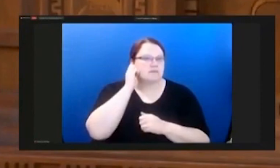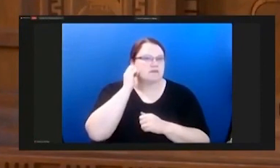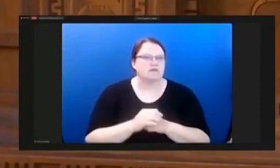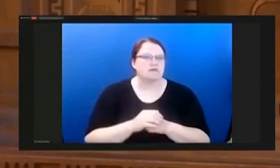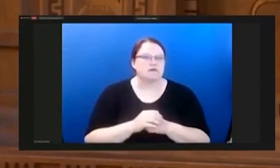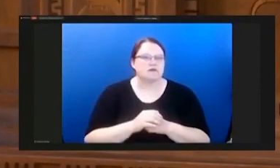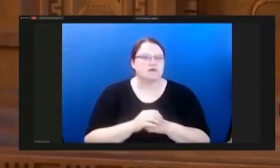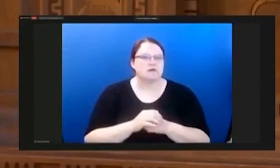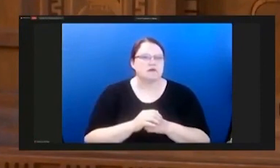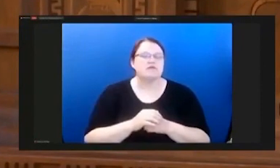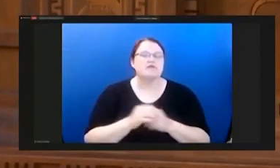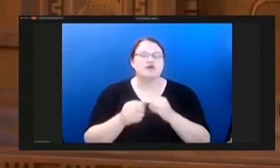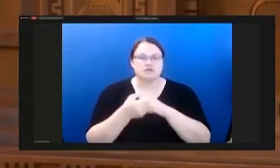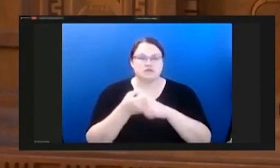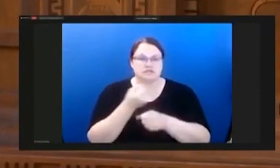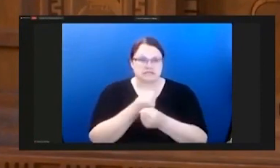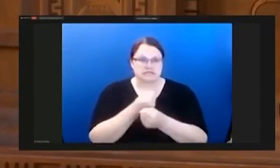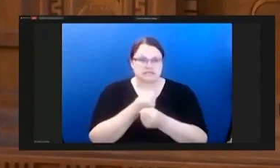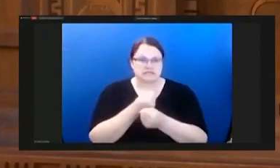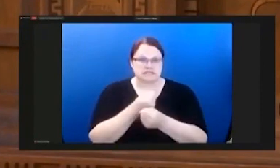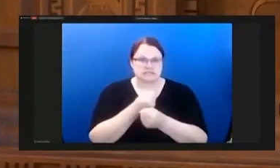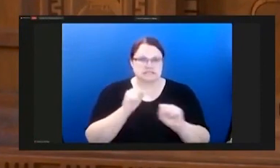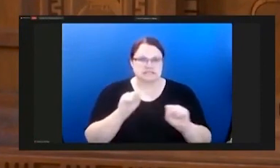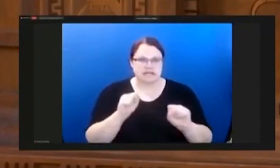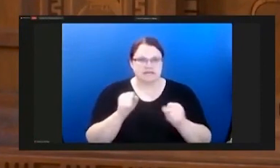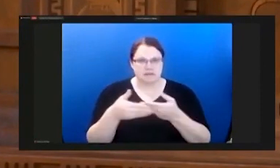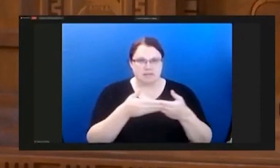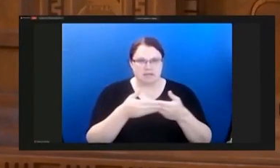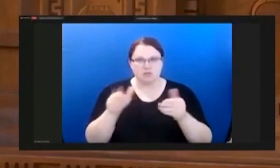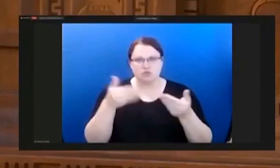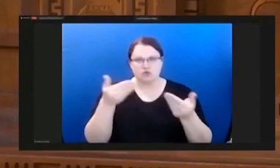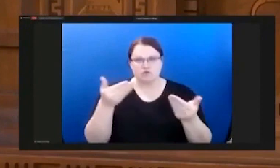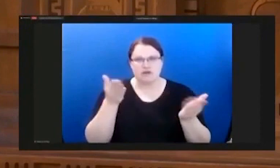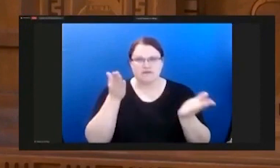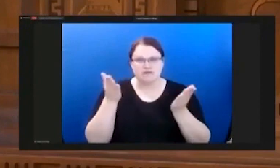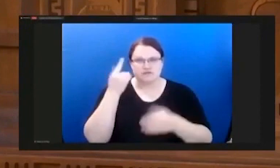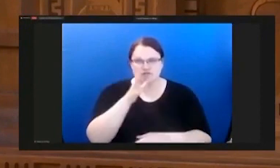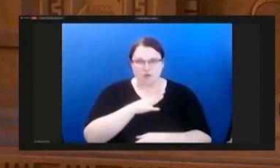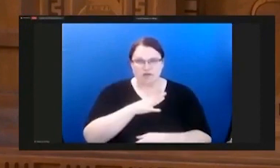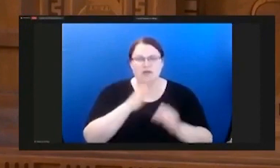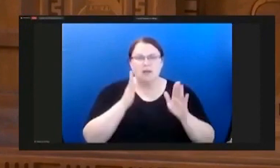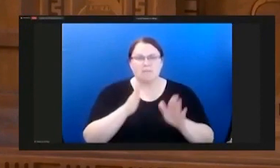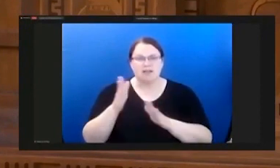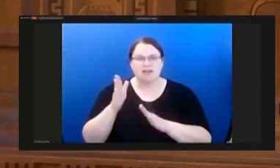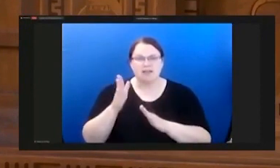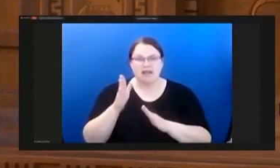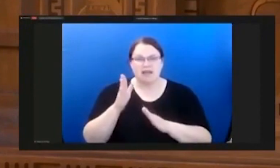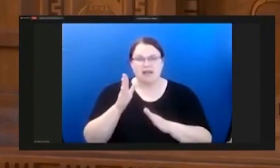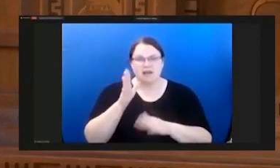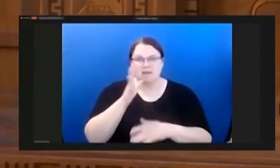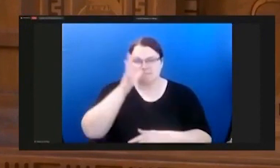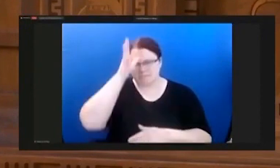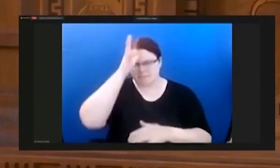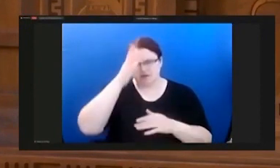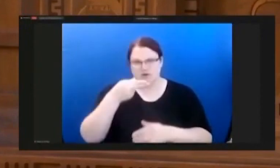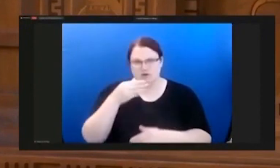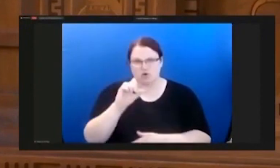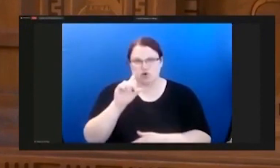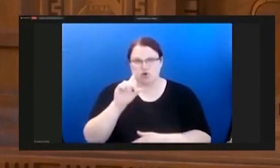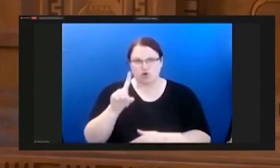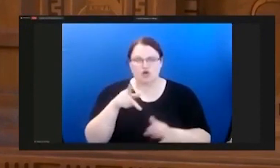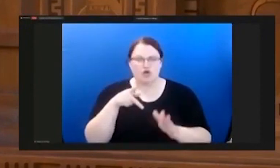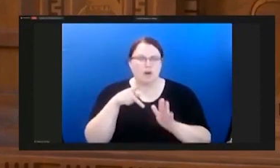babies. They're providing services for women. Planned Parenthood and Allegheny Reproductive are murdering babies.